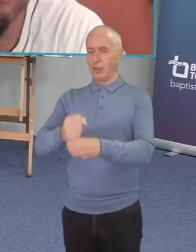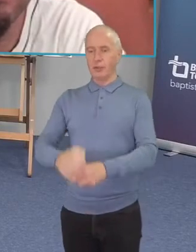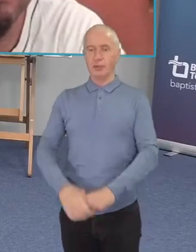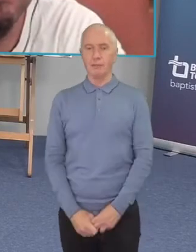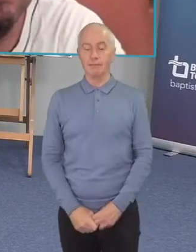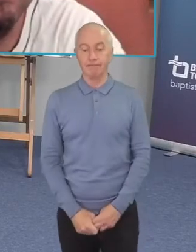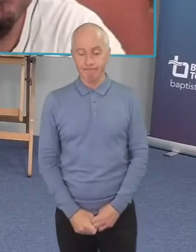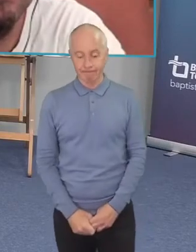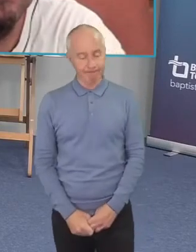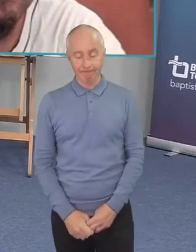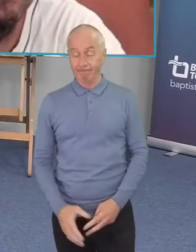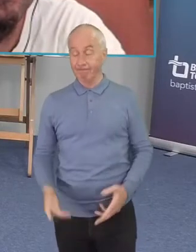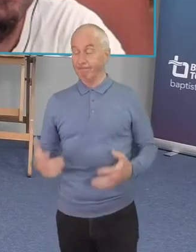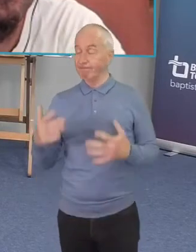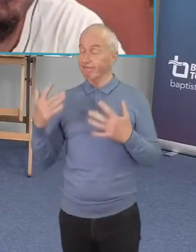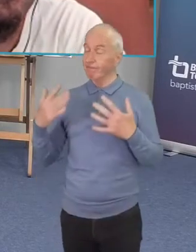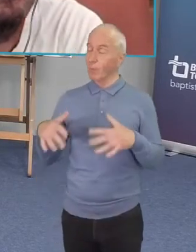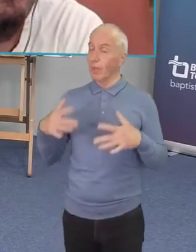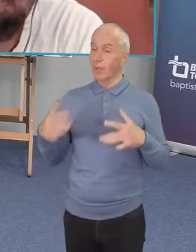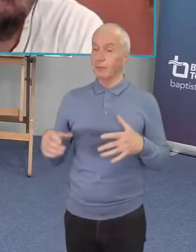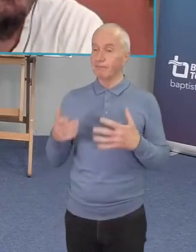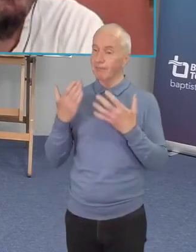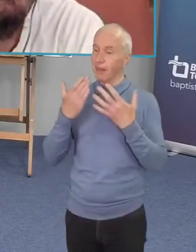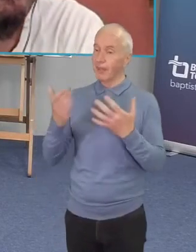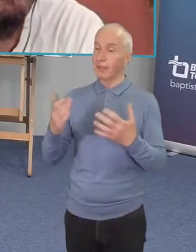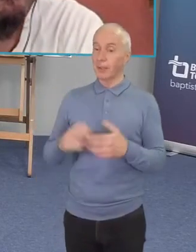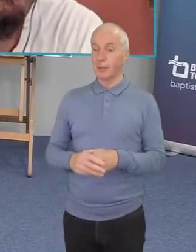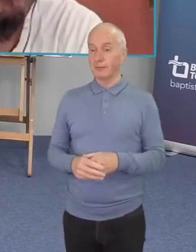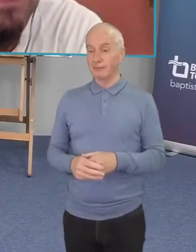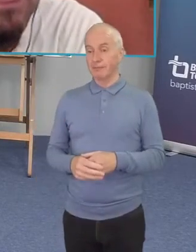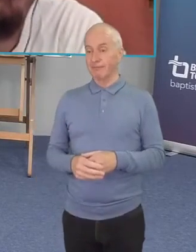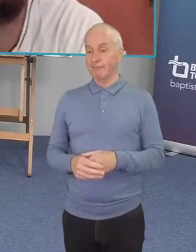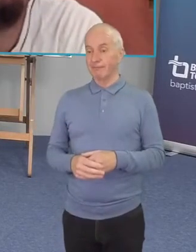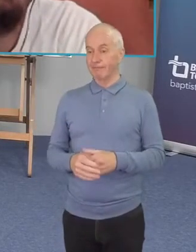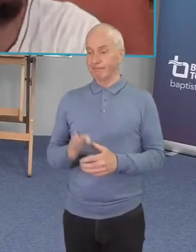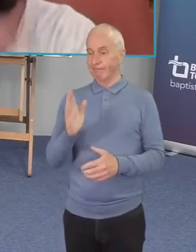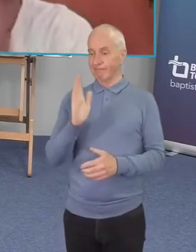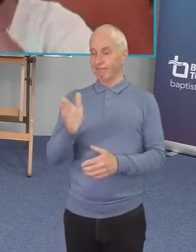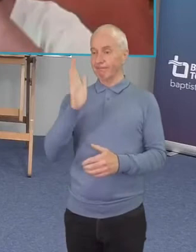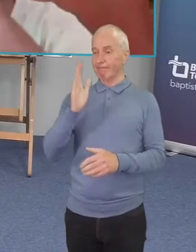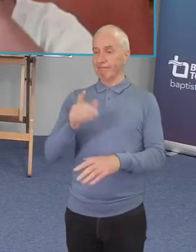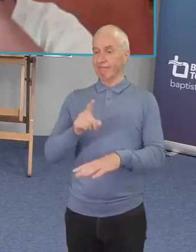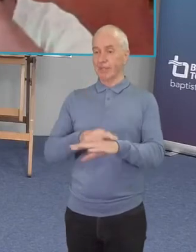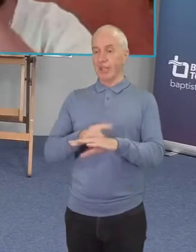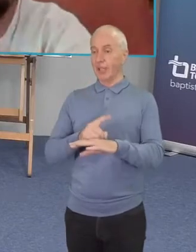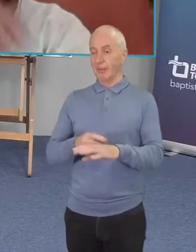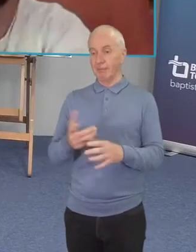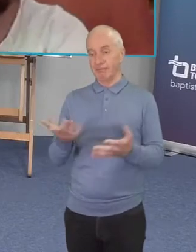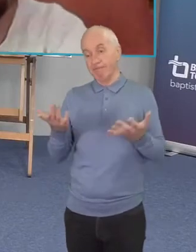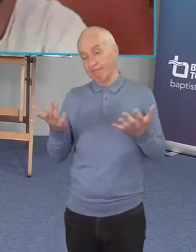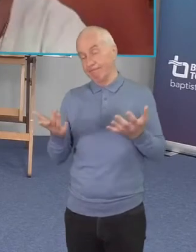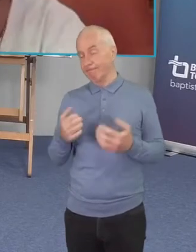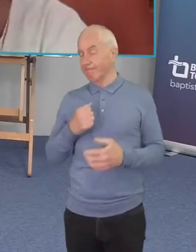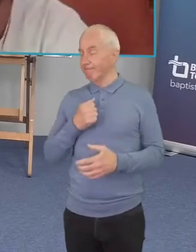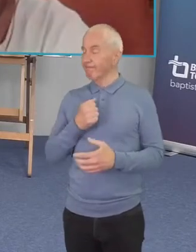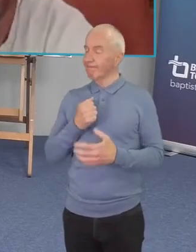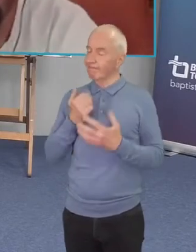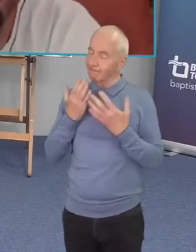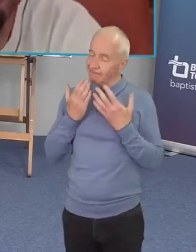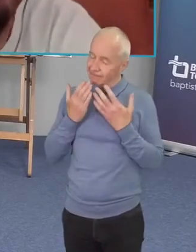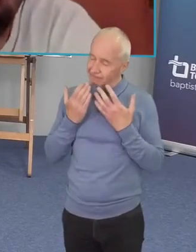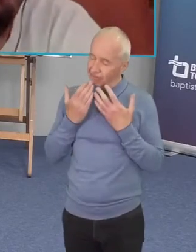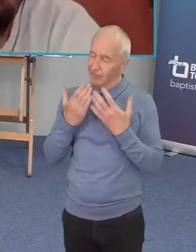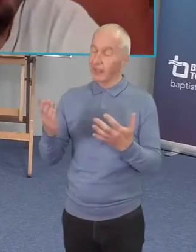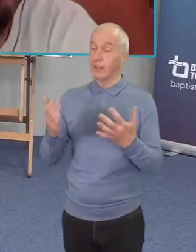that is fantastic that that takes us to out of time i am afraid but thank you so much